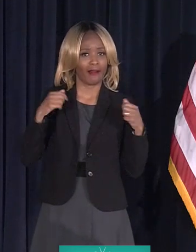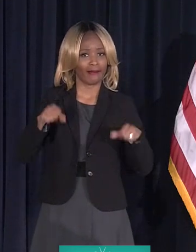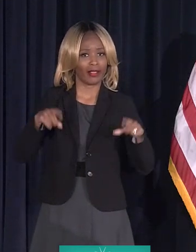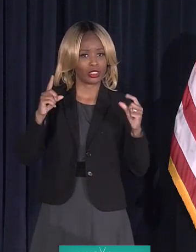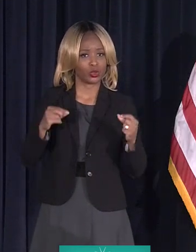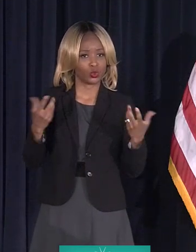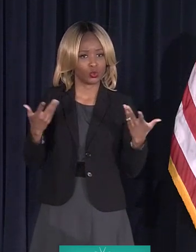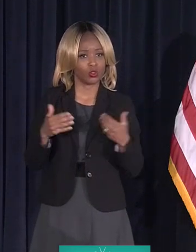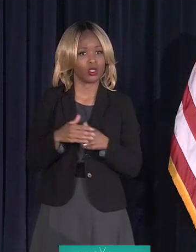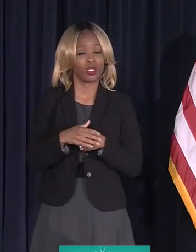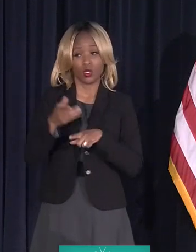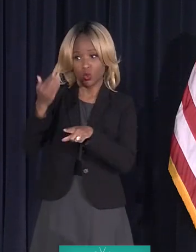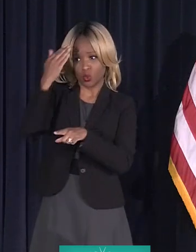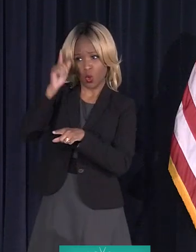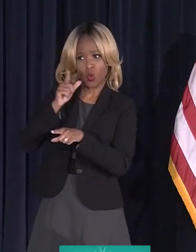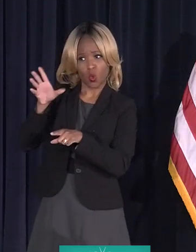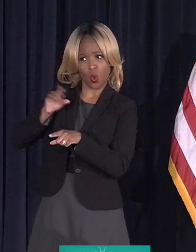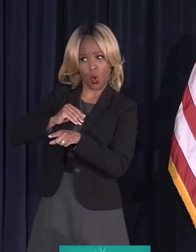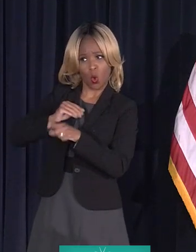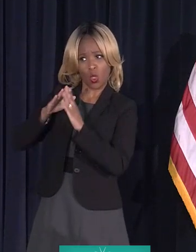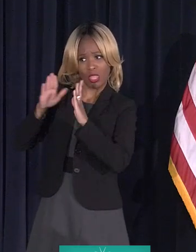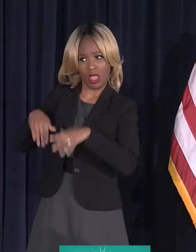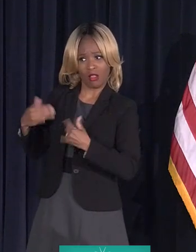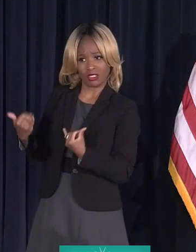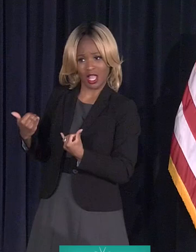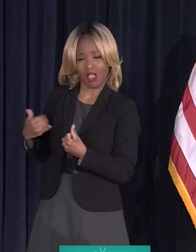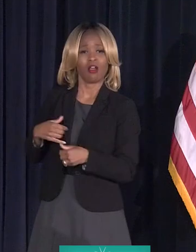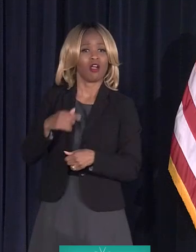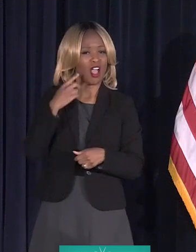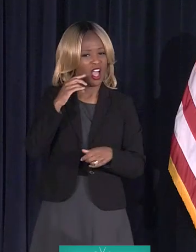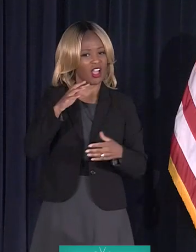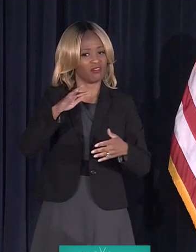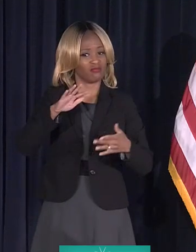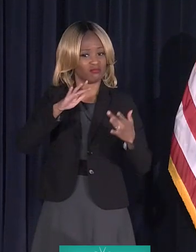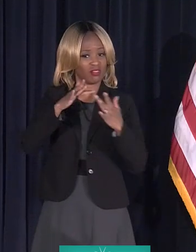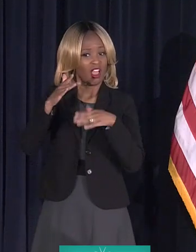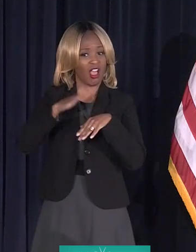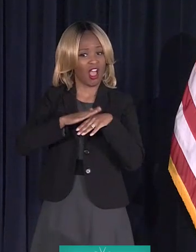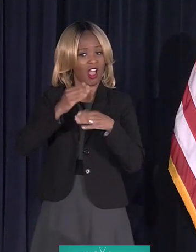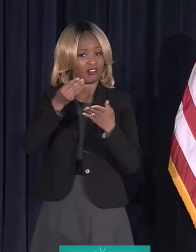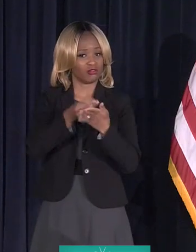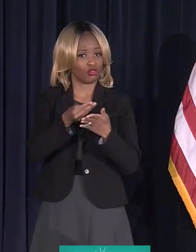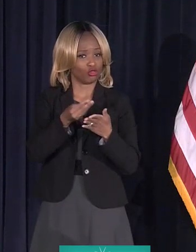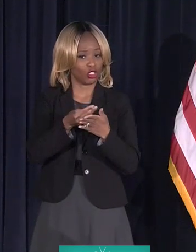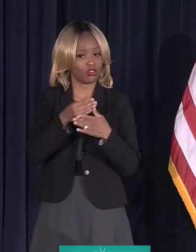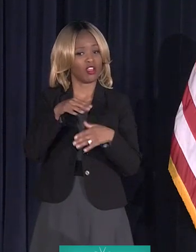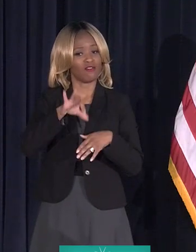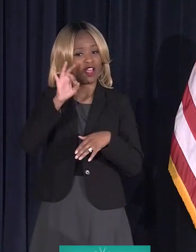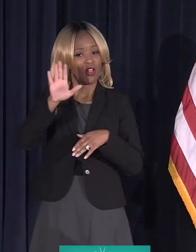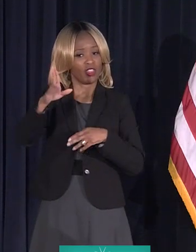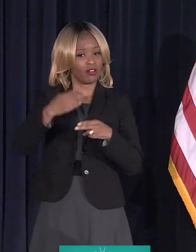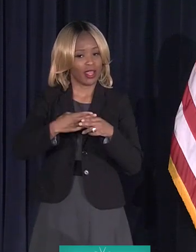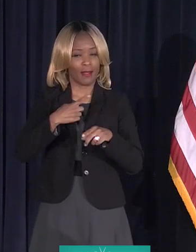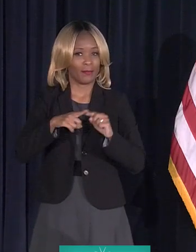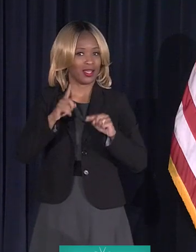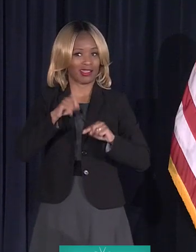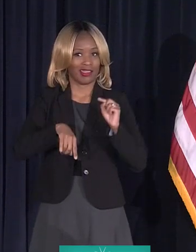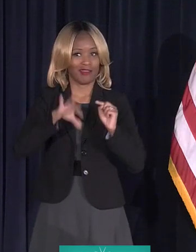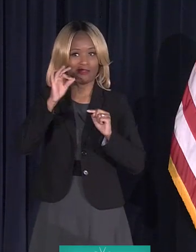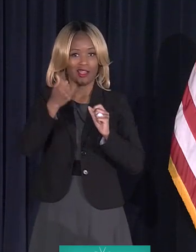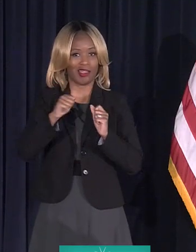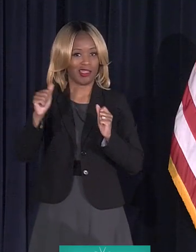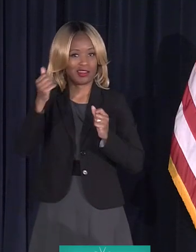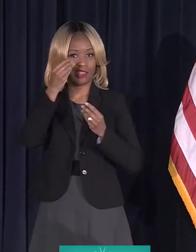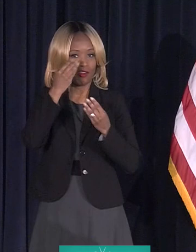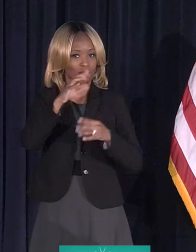So do you know who owns the house? Yes. I looked it up on the treasury, and I found their name, but I can't find any kind